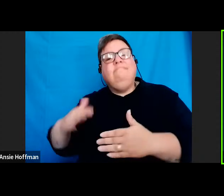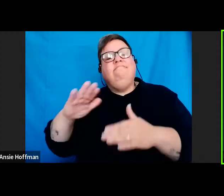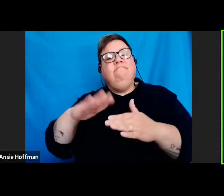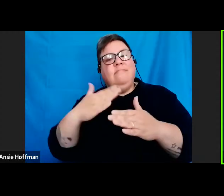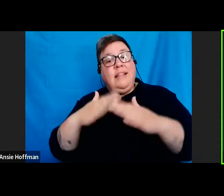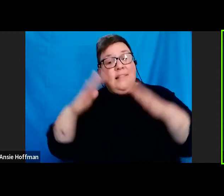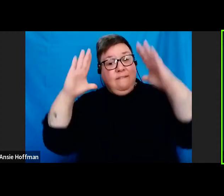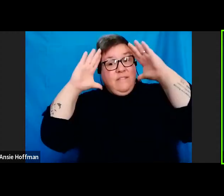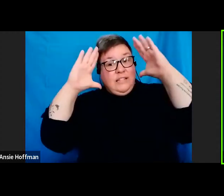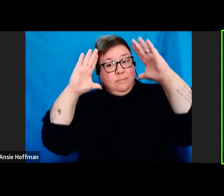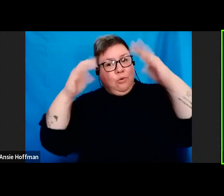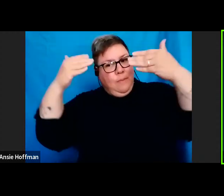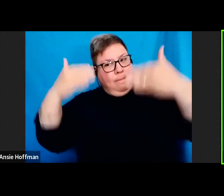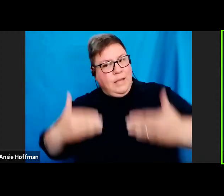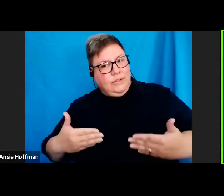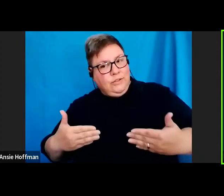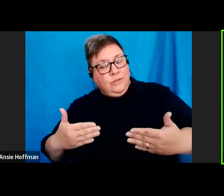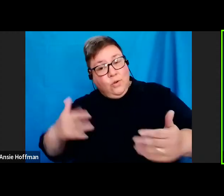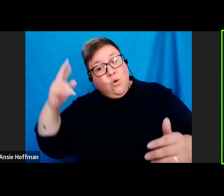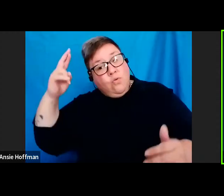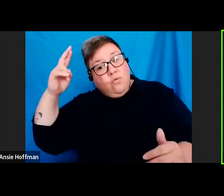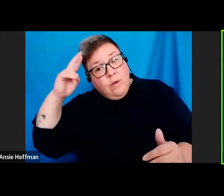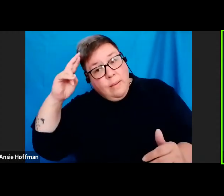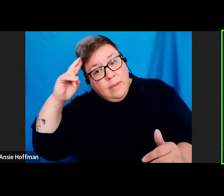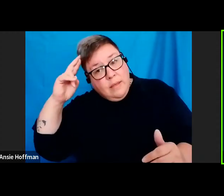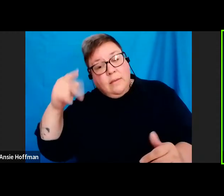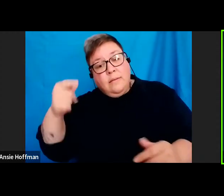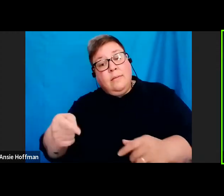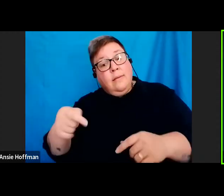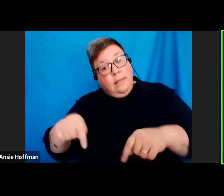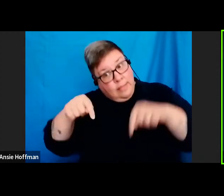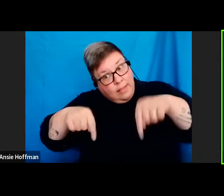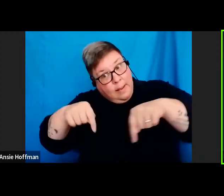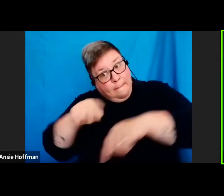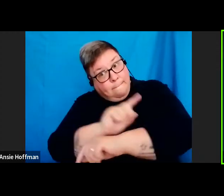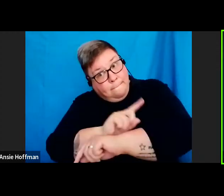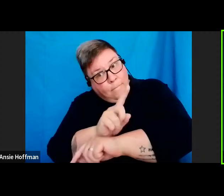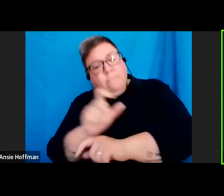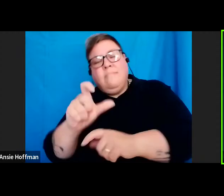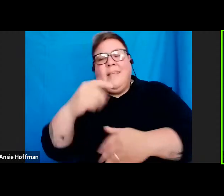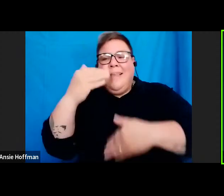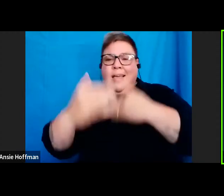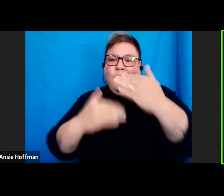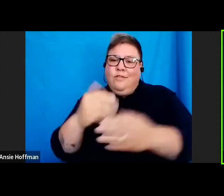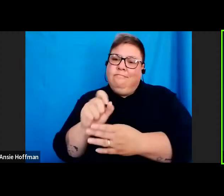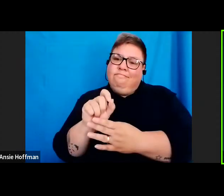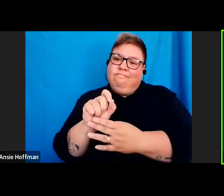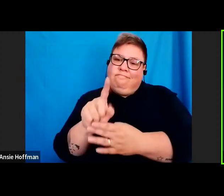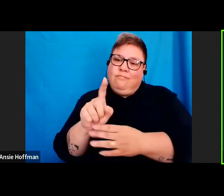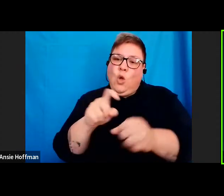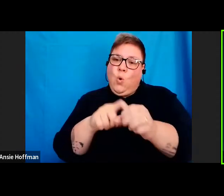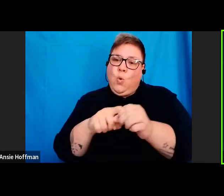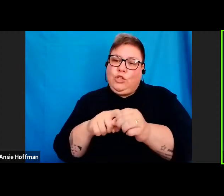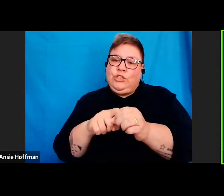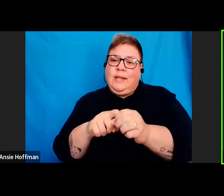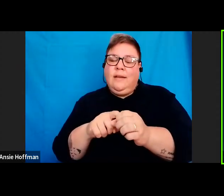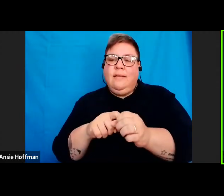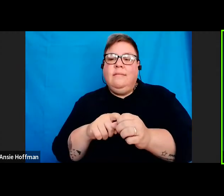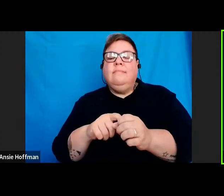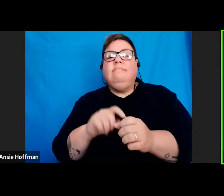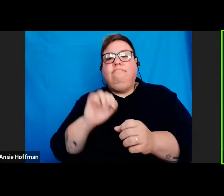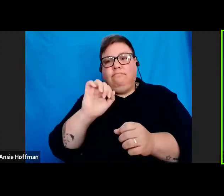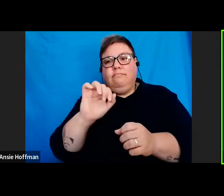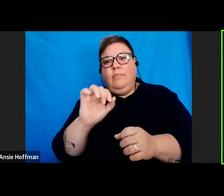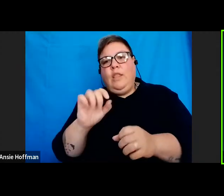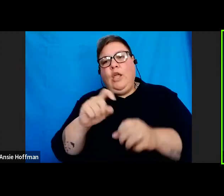page. Remember, also at this present moment, you can continue to send through your question via our Q